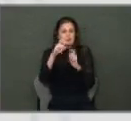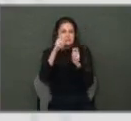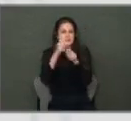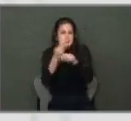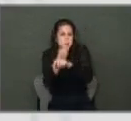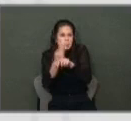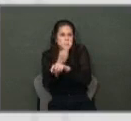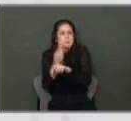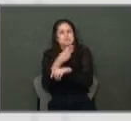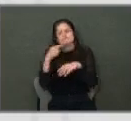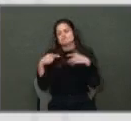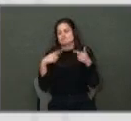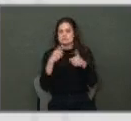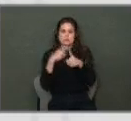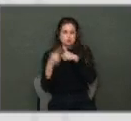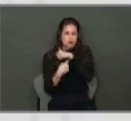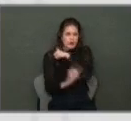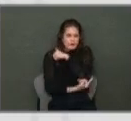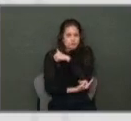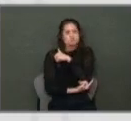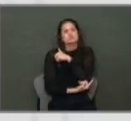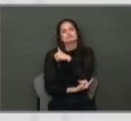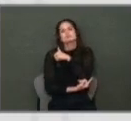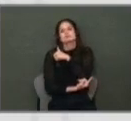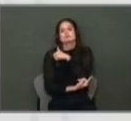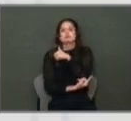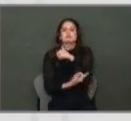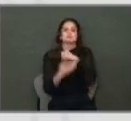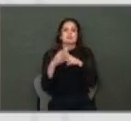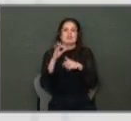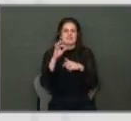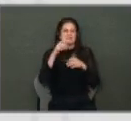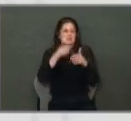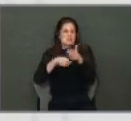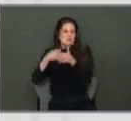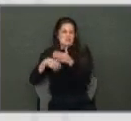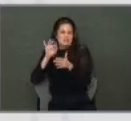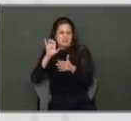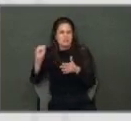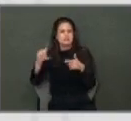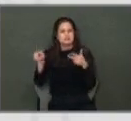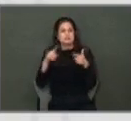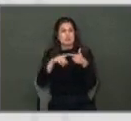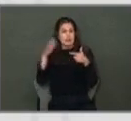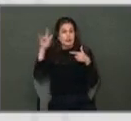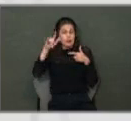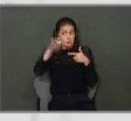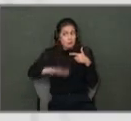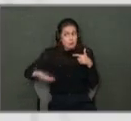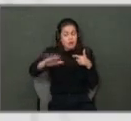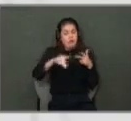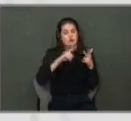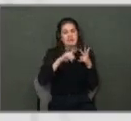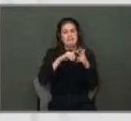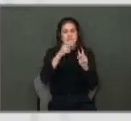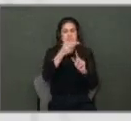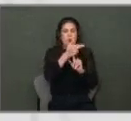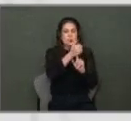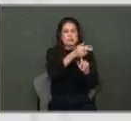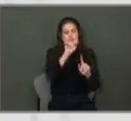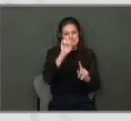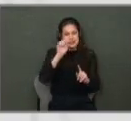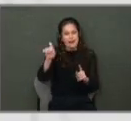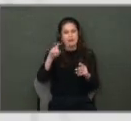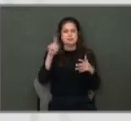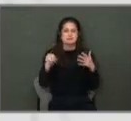waste department, which funds its operations with the fees it charges, our airport, the hotel occupancy tax fund,